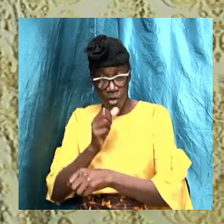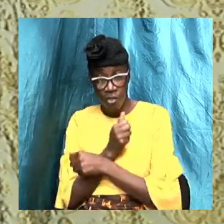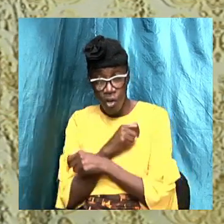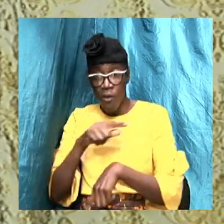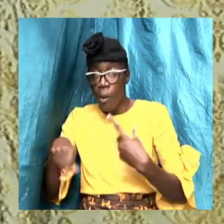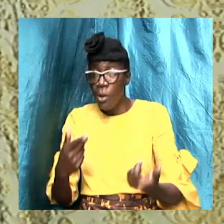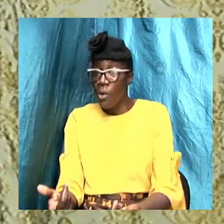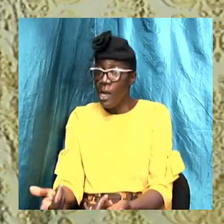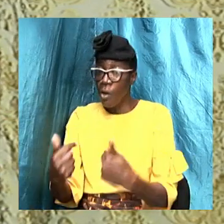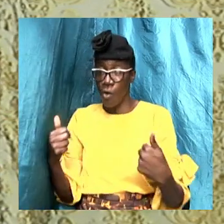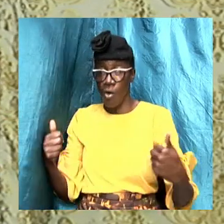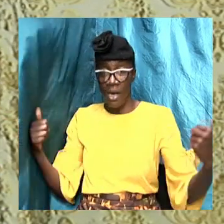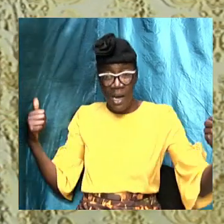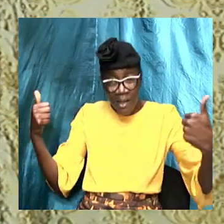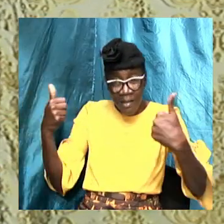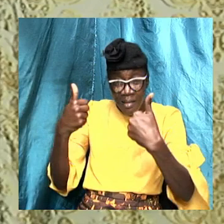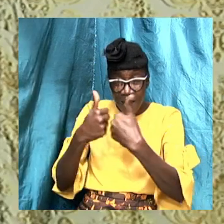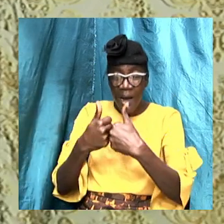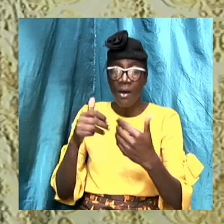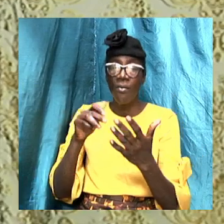in contact with Jesus